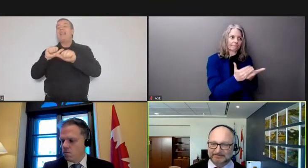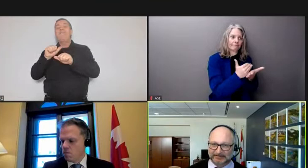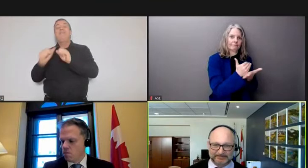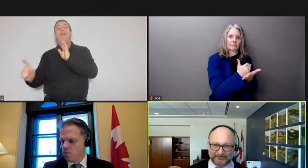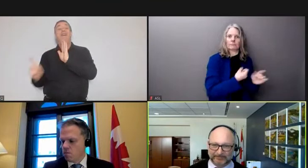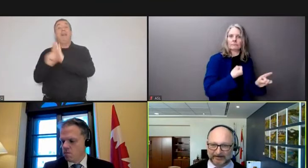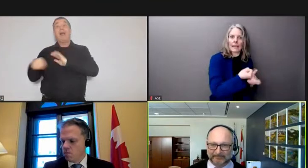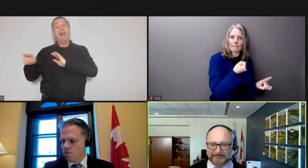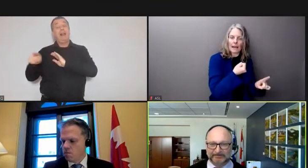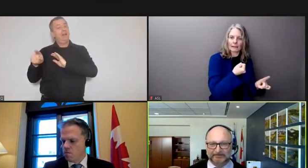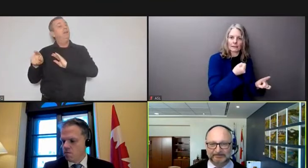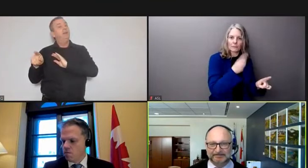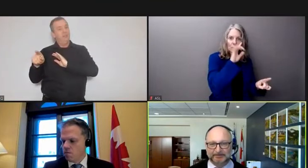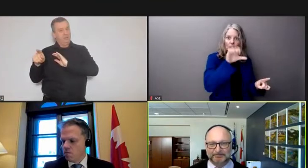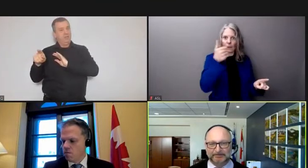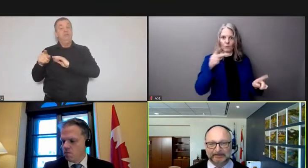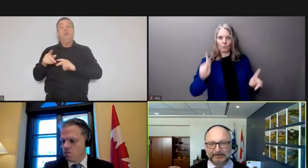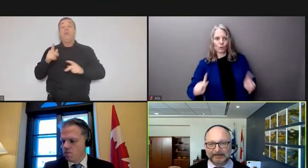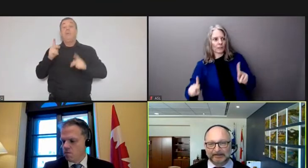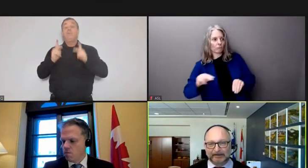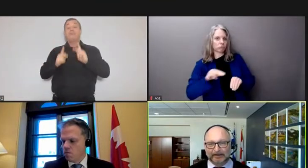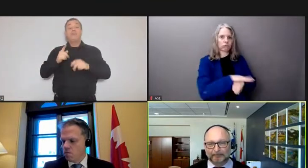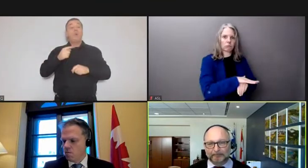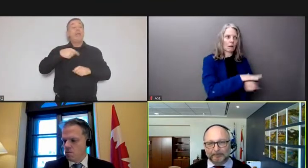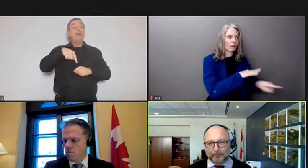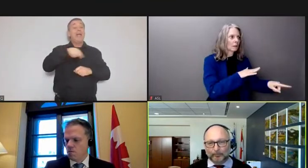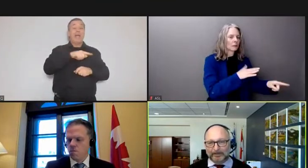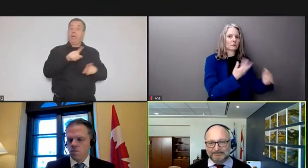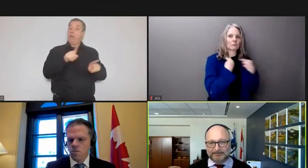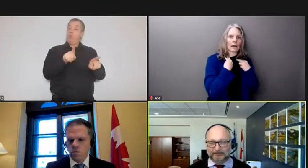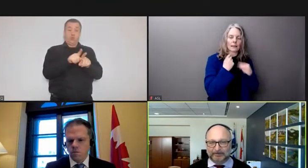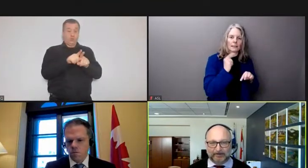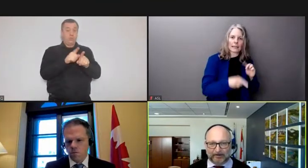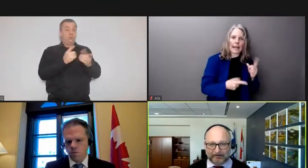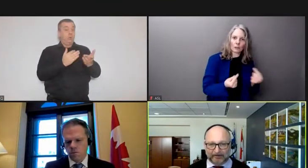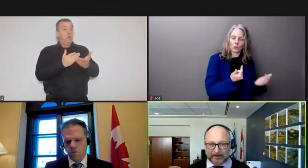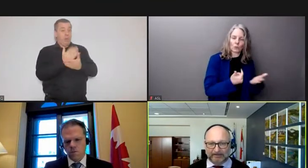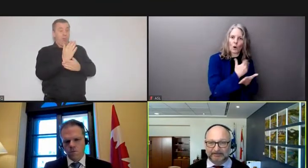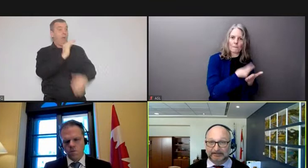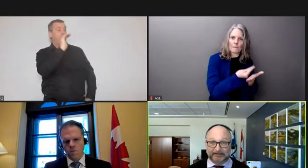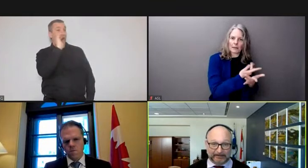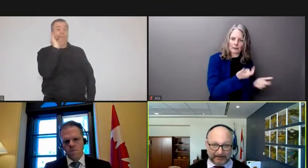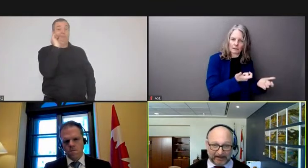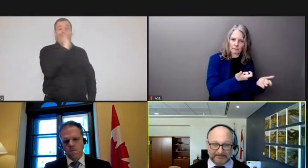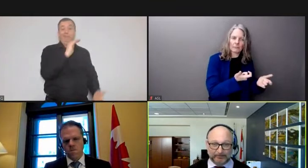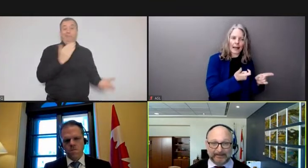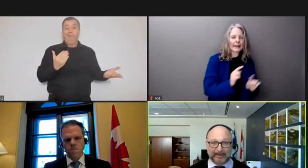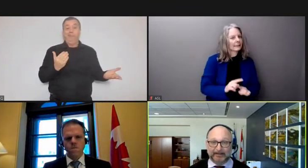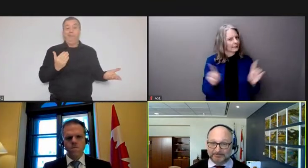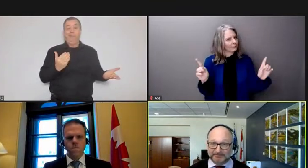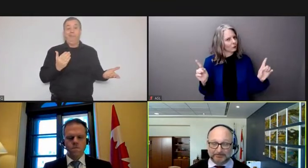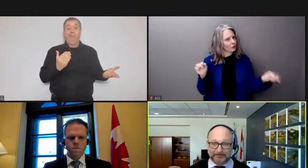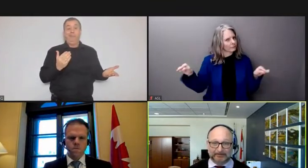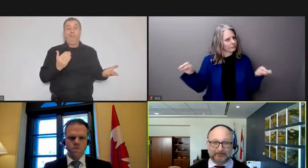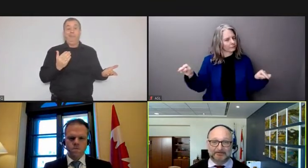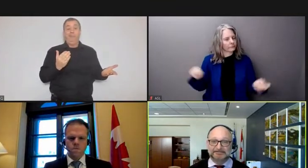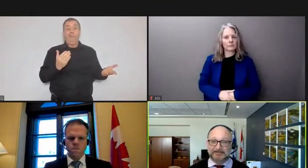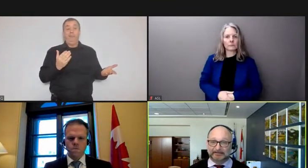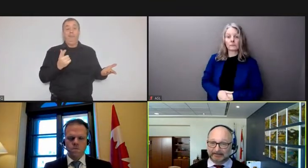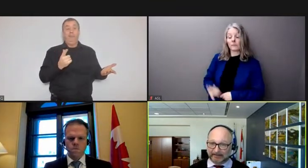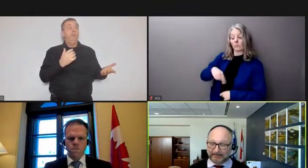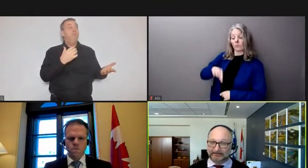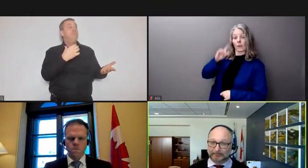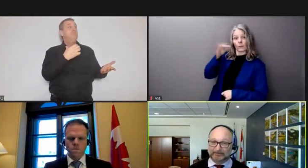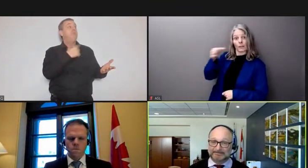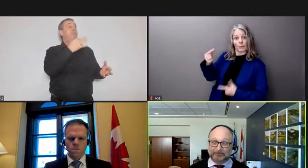else it's very very different conceptually we as a government are acting as we can which is to create laws